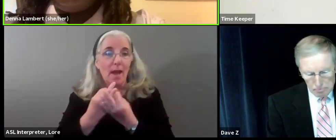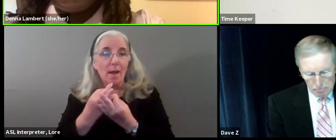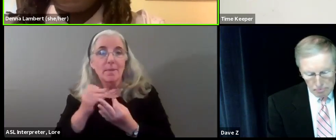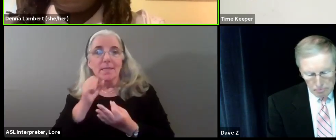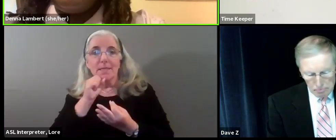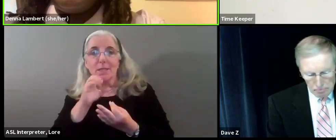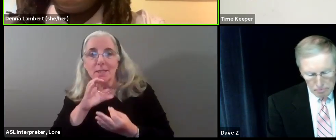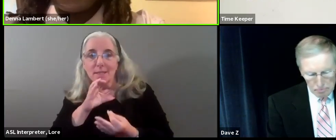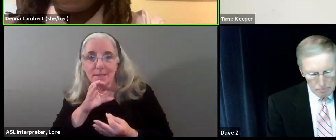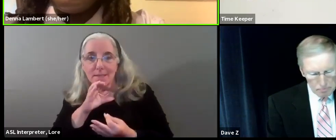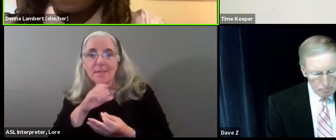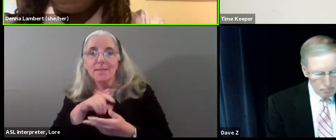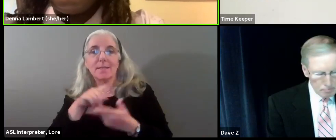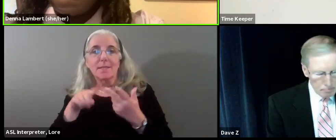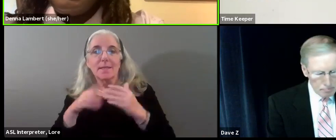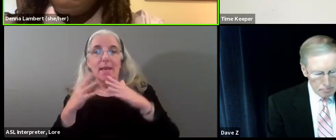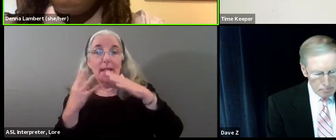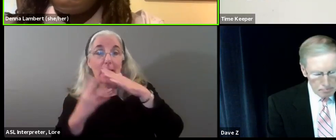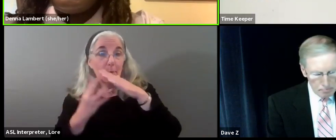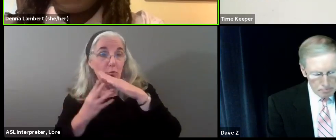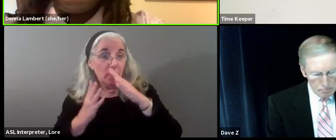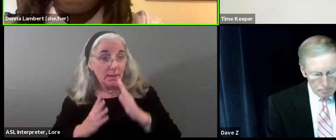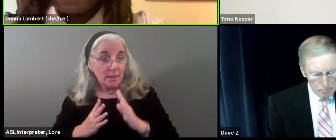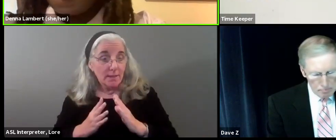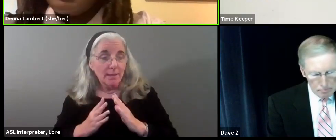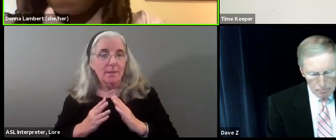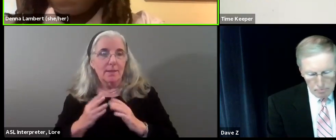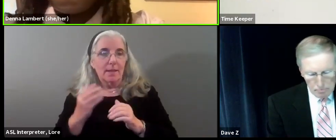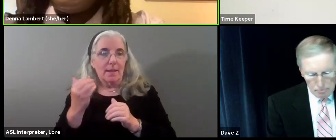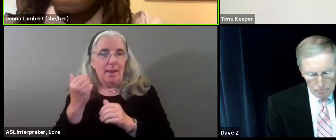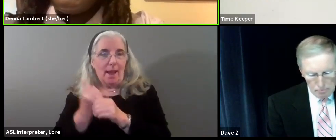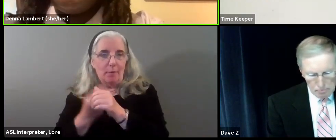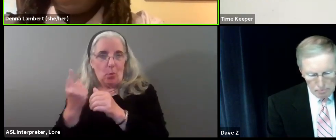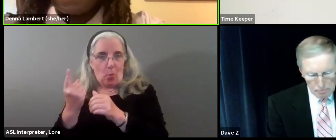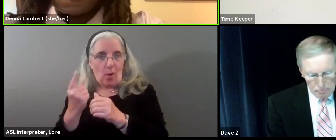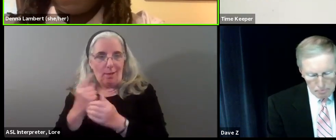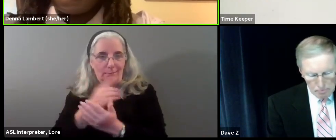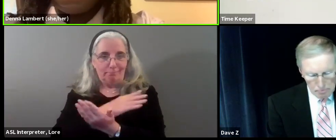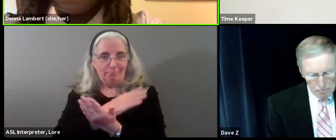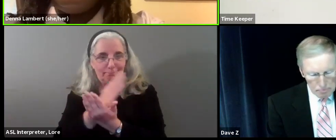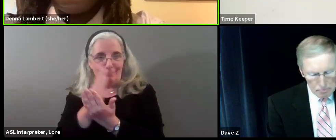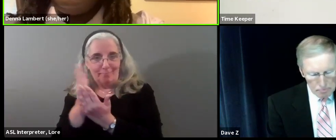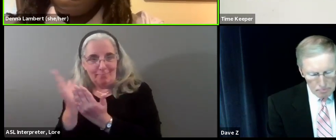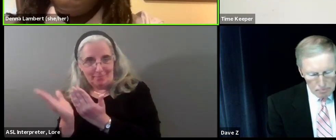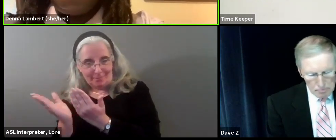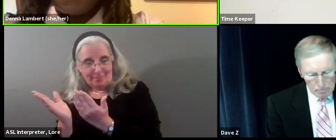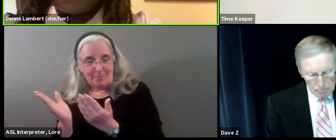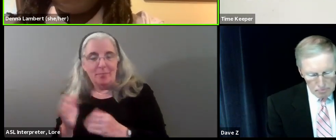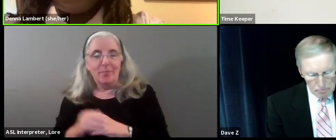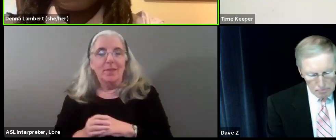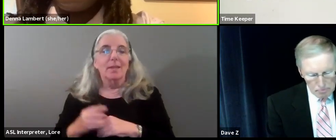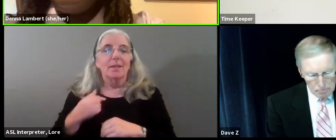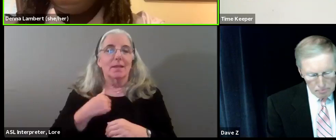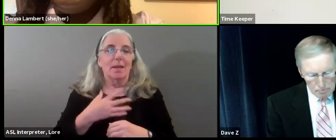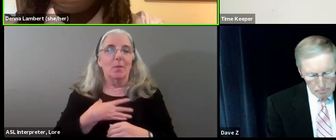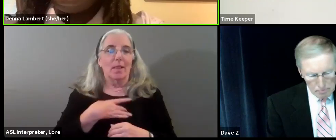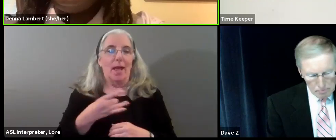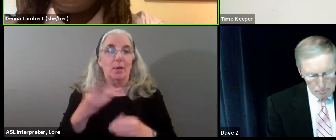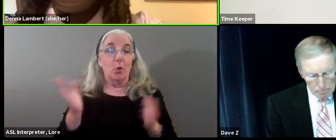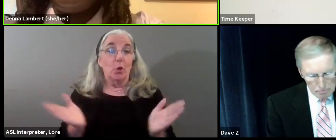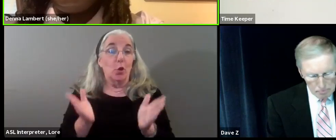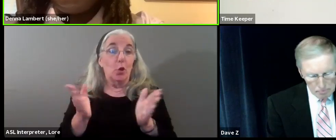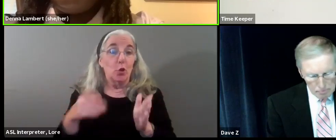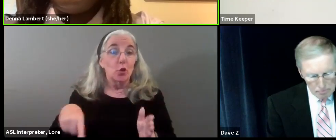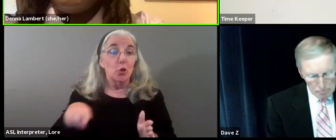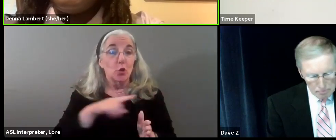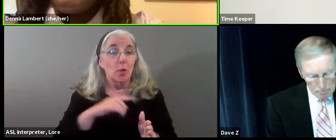to immigrants and everyone in between. So I want to encourage you